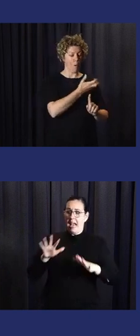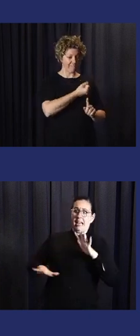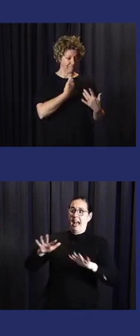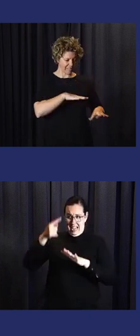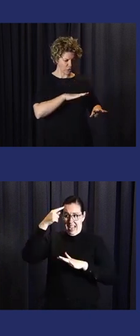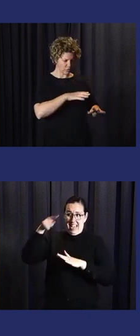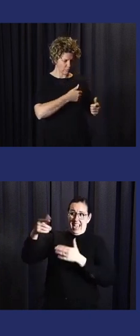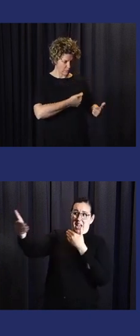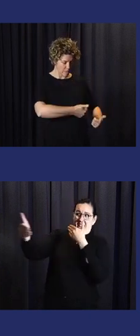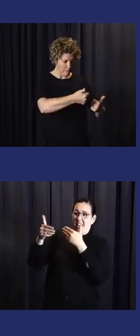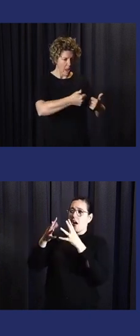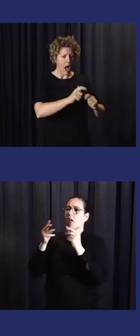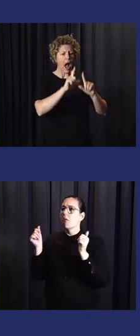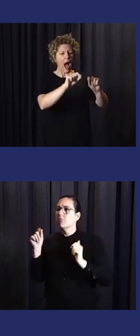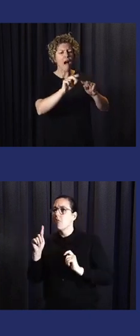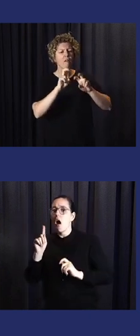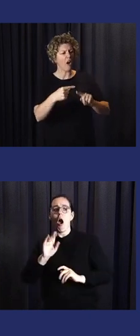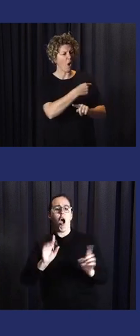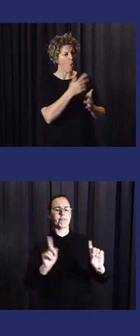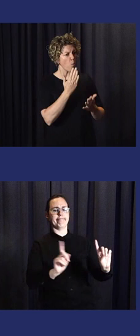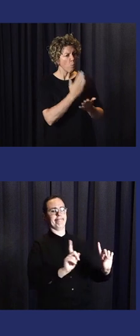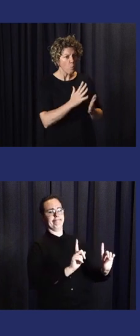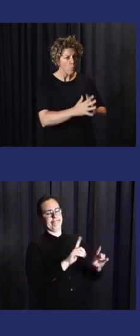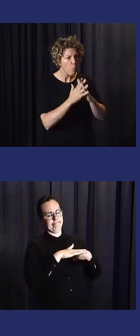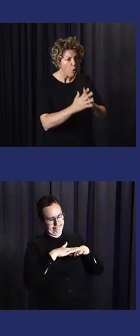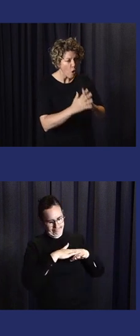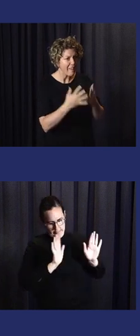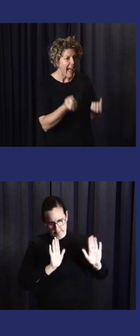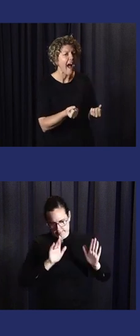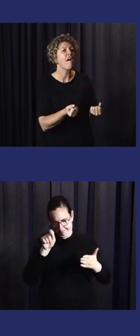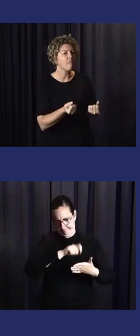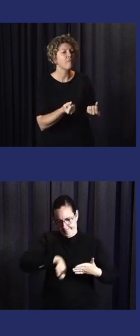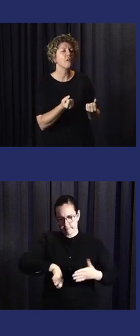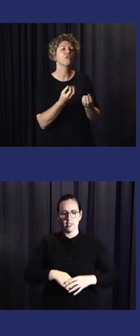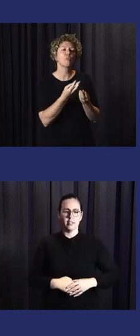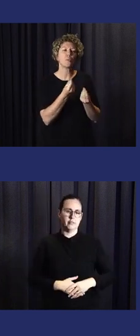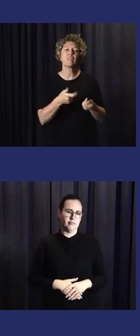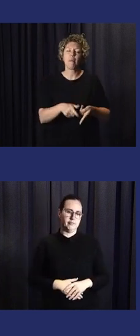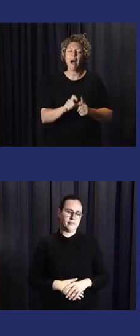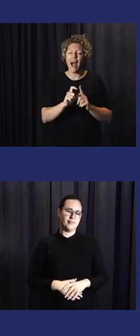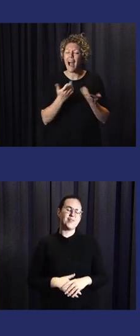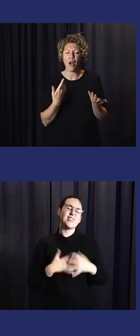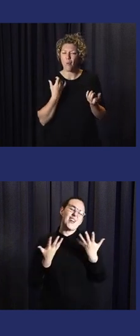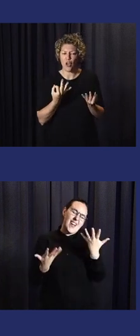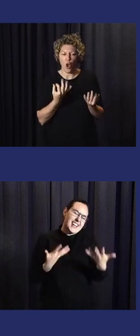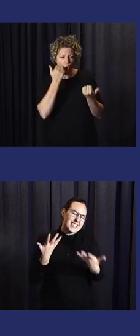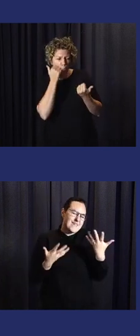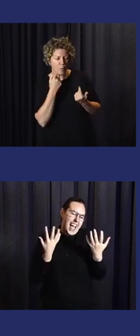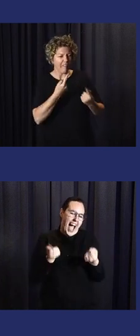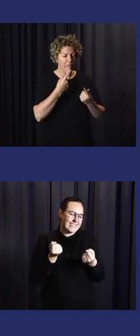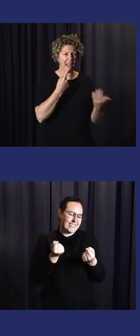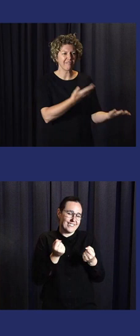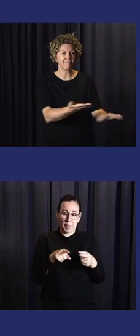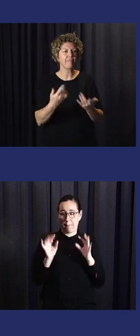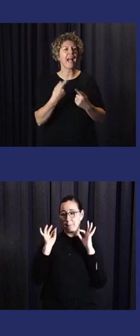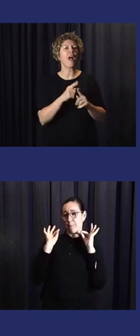benefits analysis of early actions. People are asking us what are the benefits of anticipatory